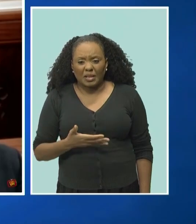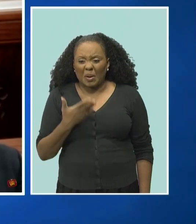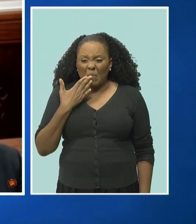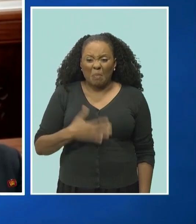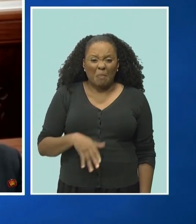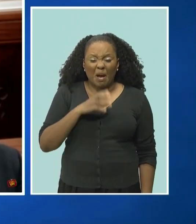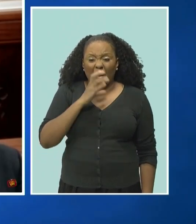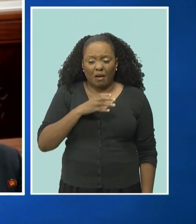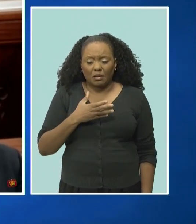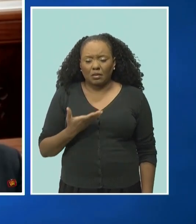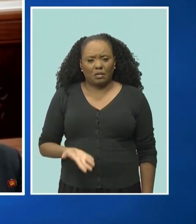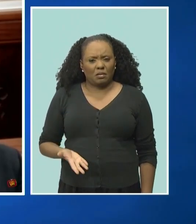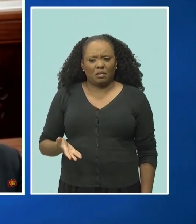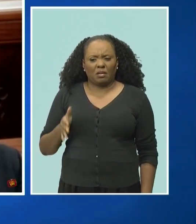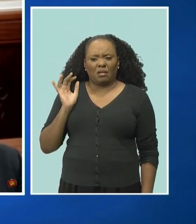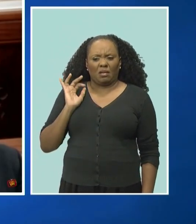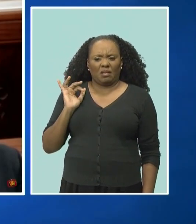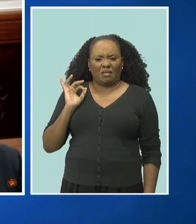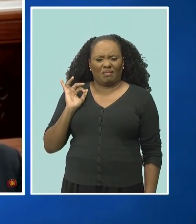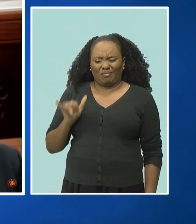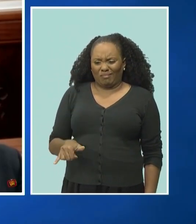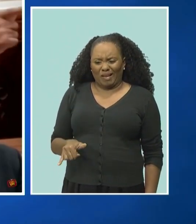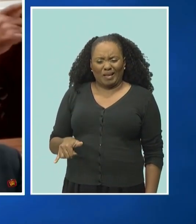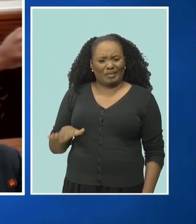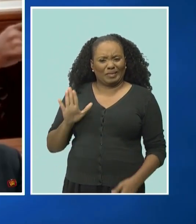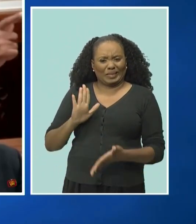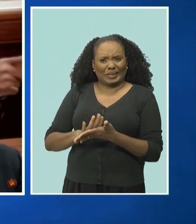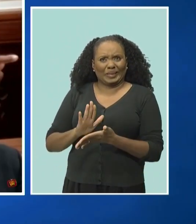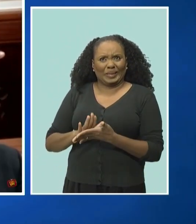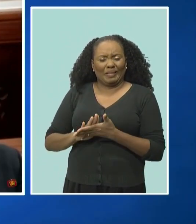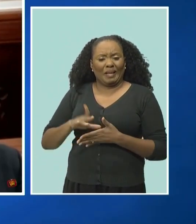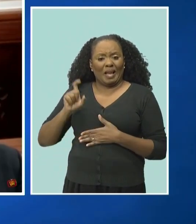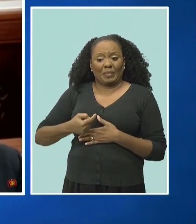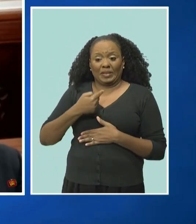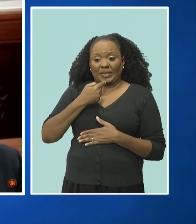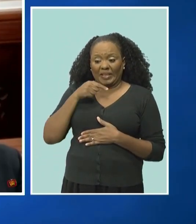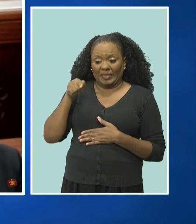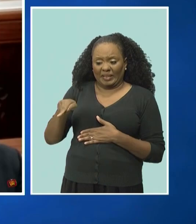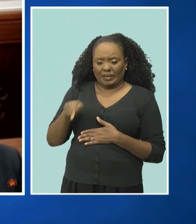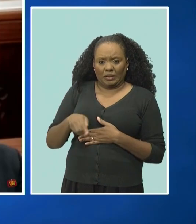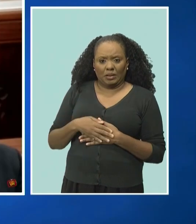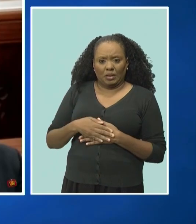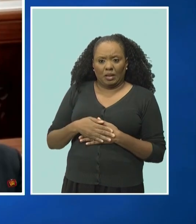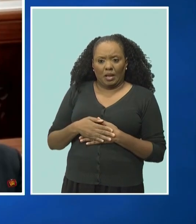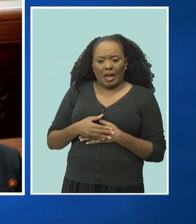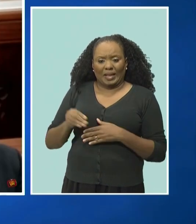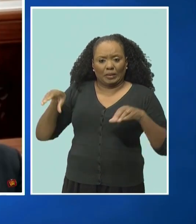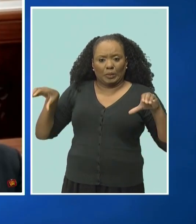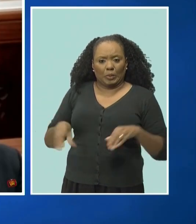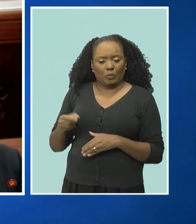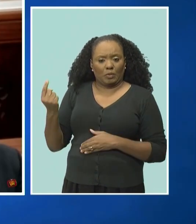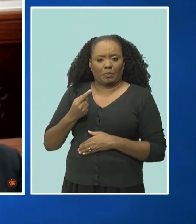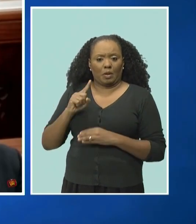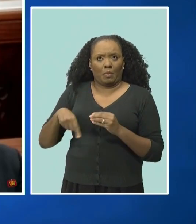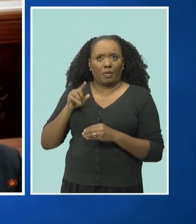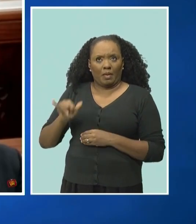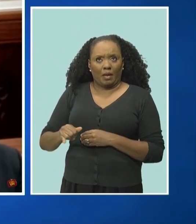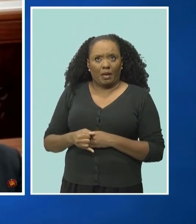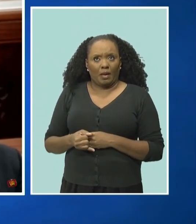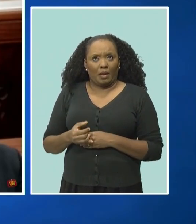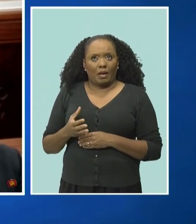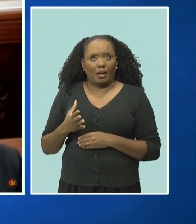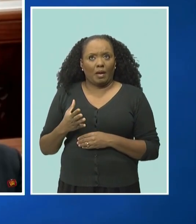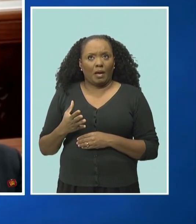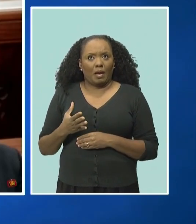starts there. And we've got to be serious, even about those things, to send a message that we can get serious